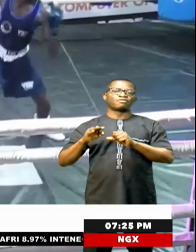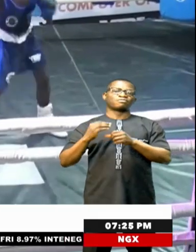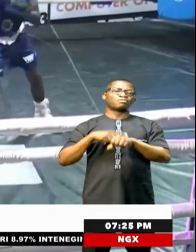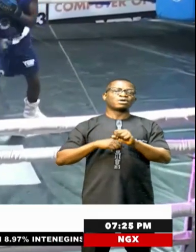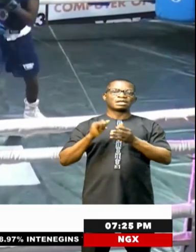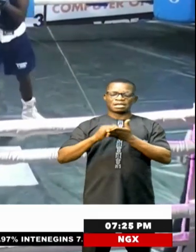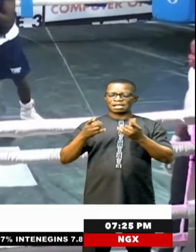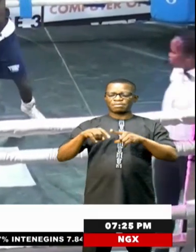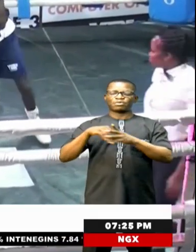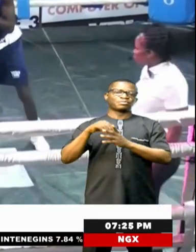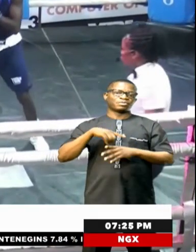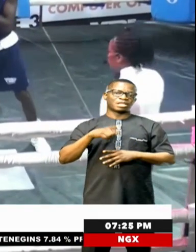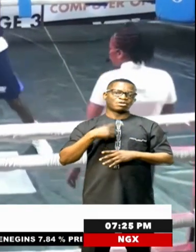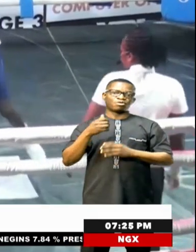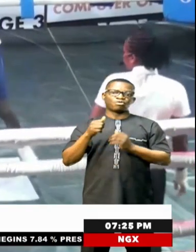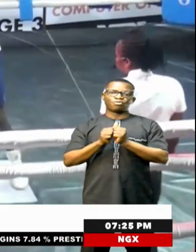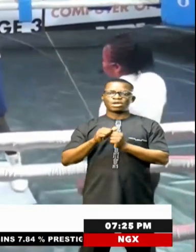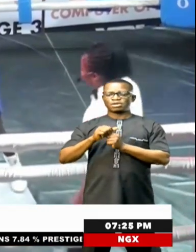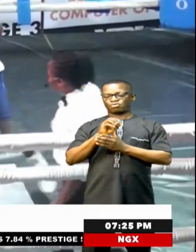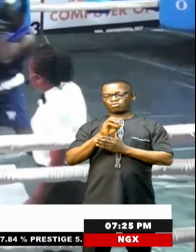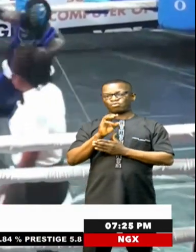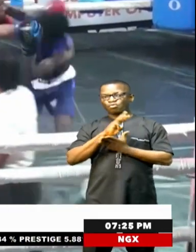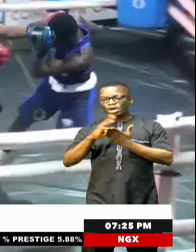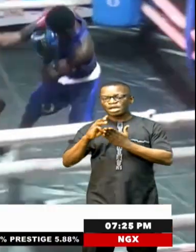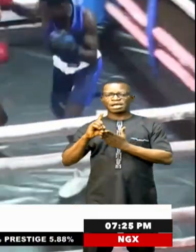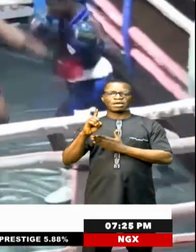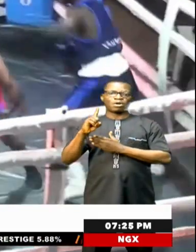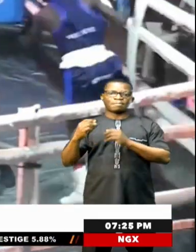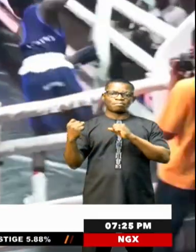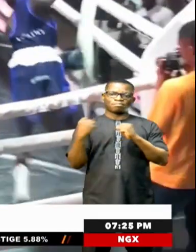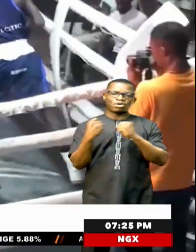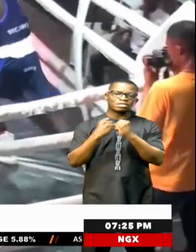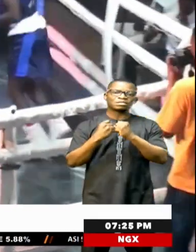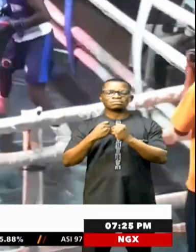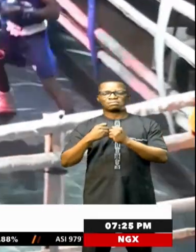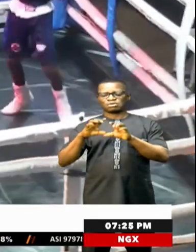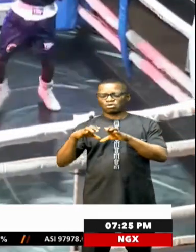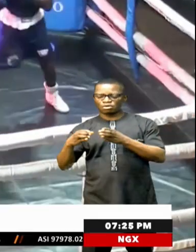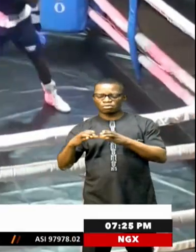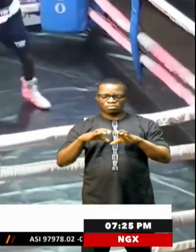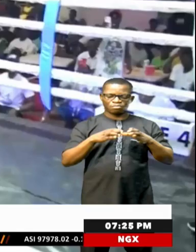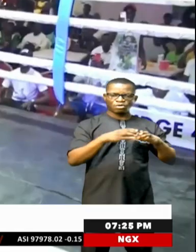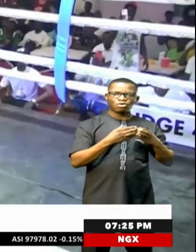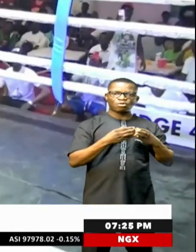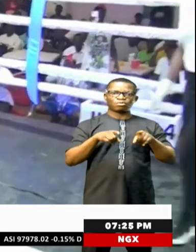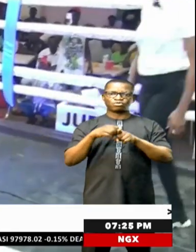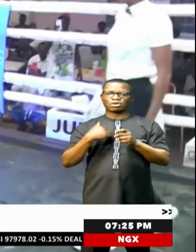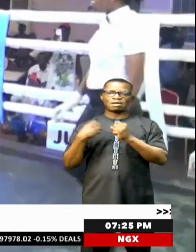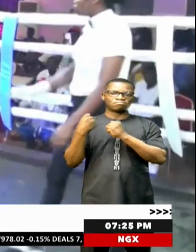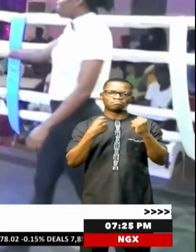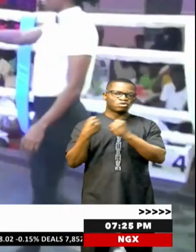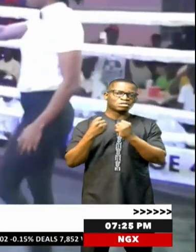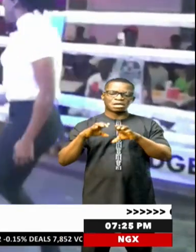commenced in Lagos with interesting bouts in Week 1 of the league, 12 boxing clubs are featuring in Season 2 with about 312 boxers competing